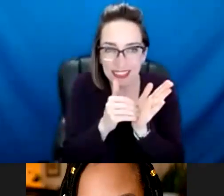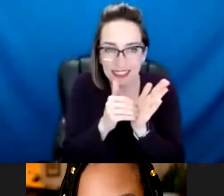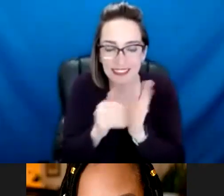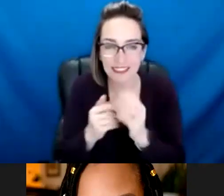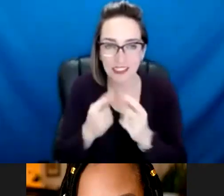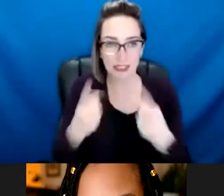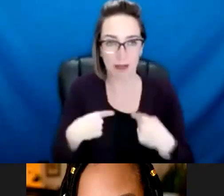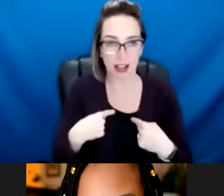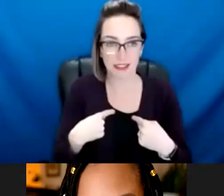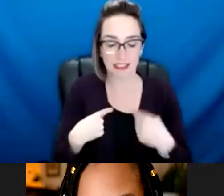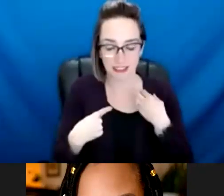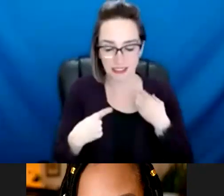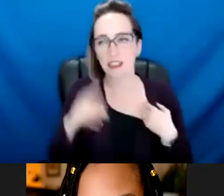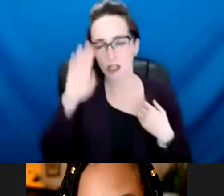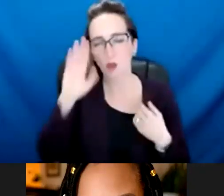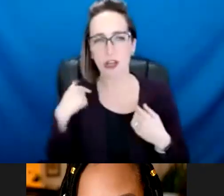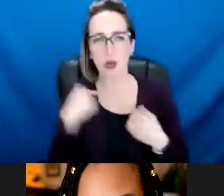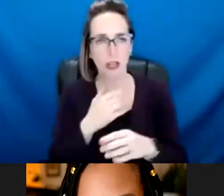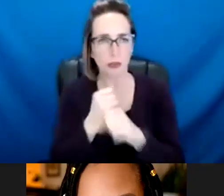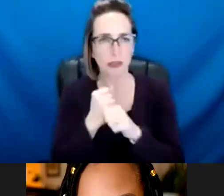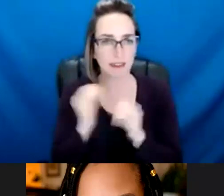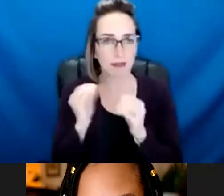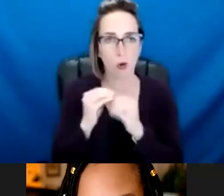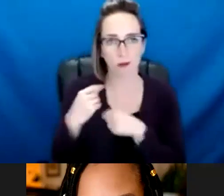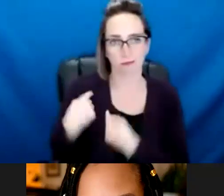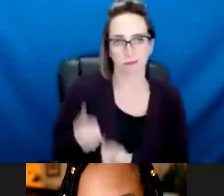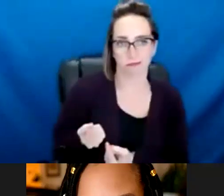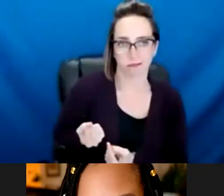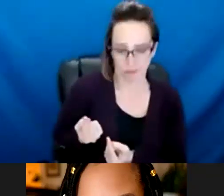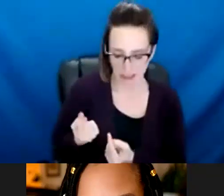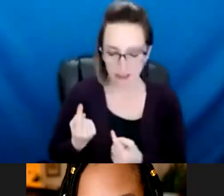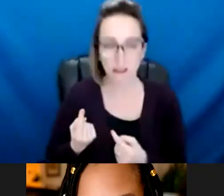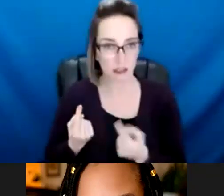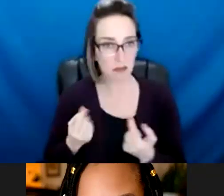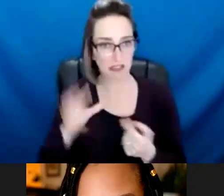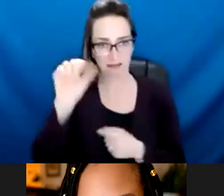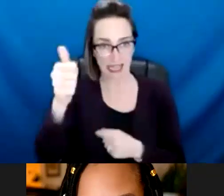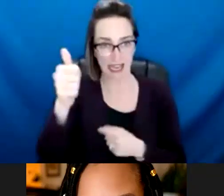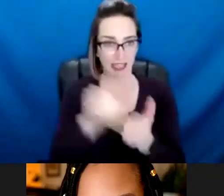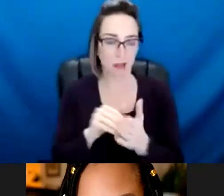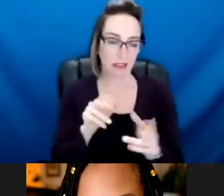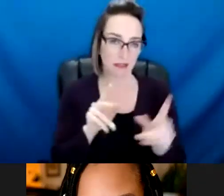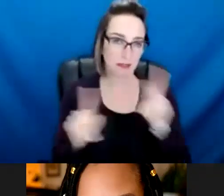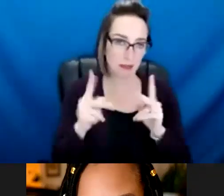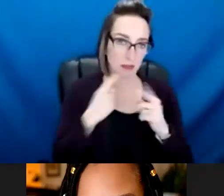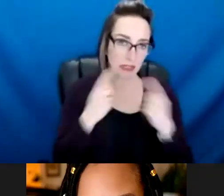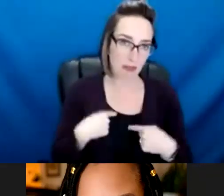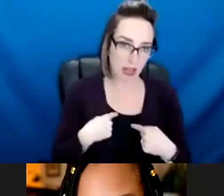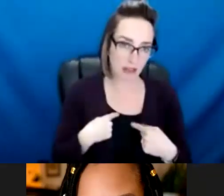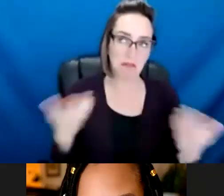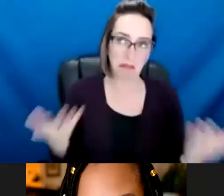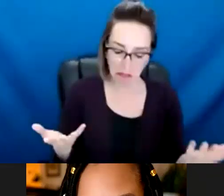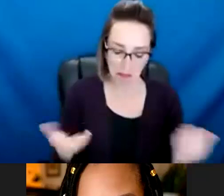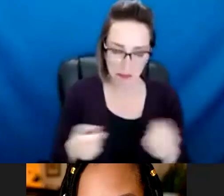We know that we've received additional ones and we'll be monitoring and, um, evaluating those surveys, um, on a, you ongoing